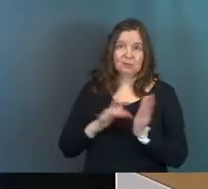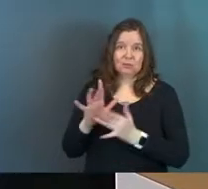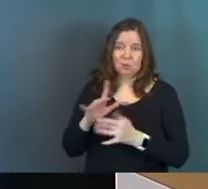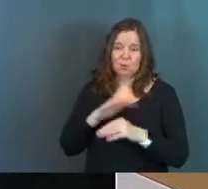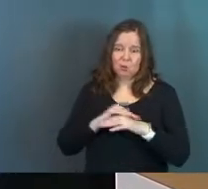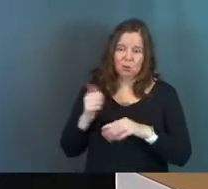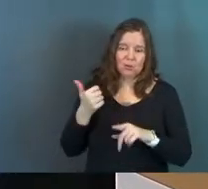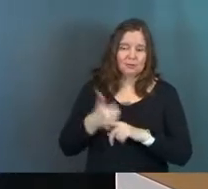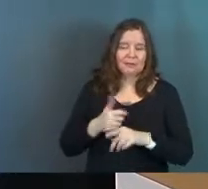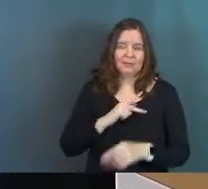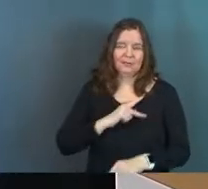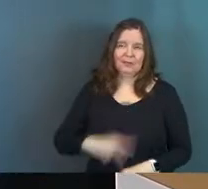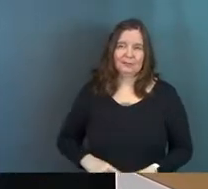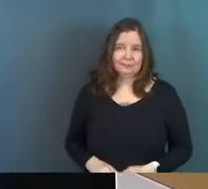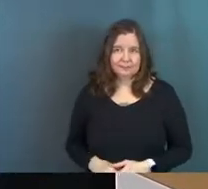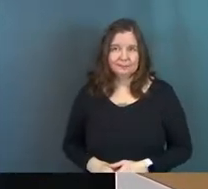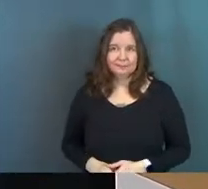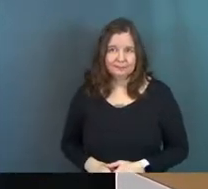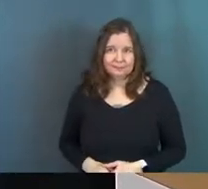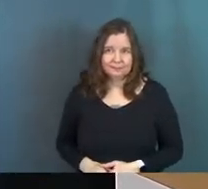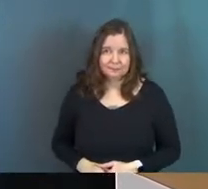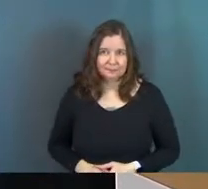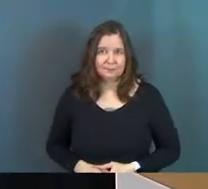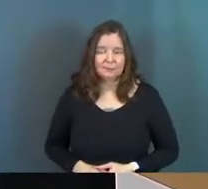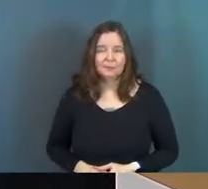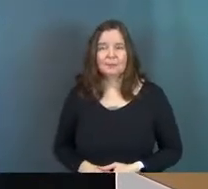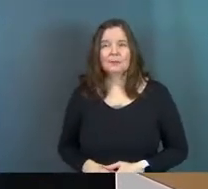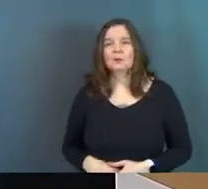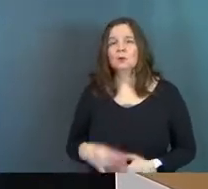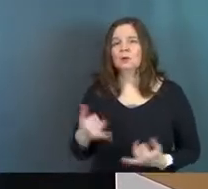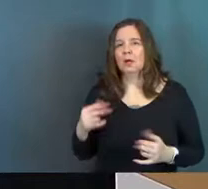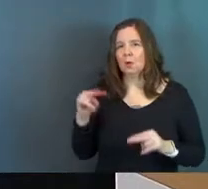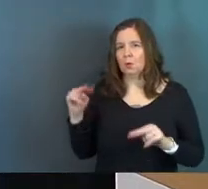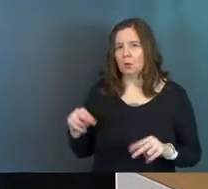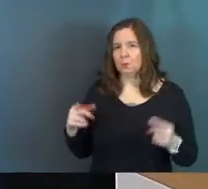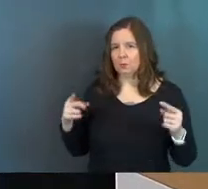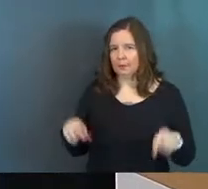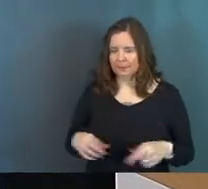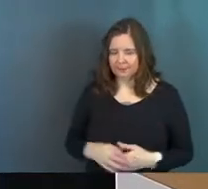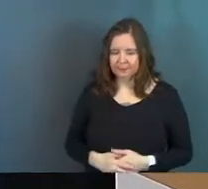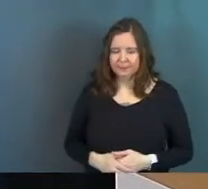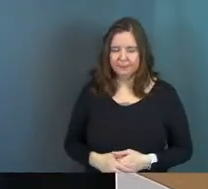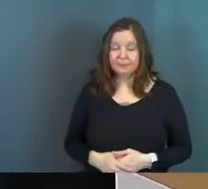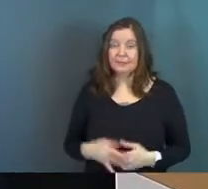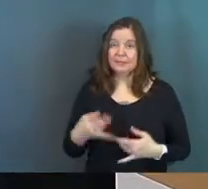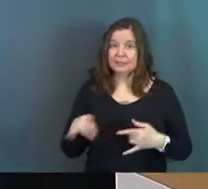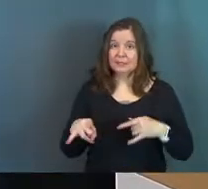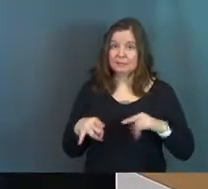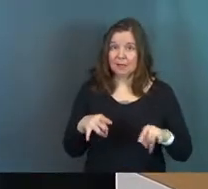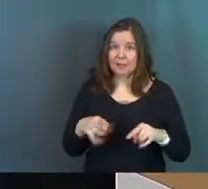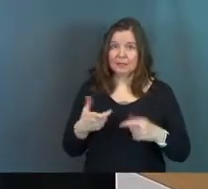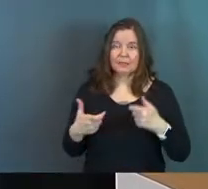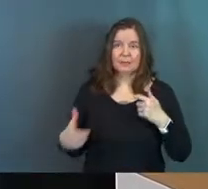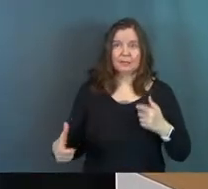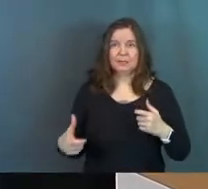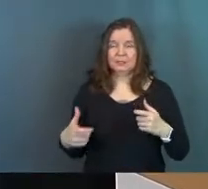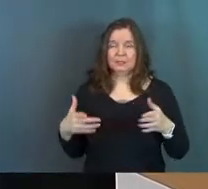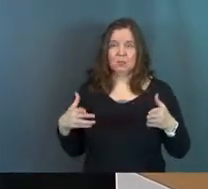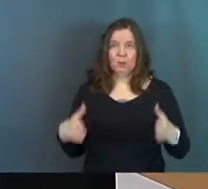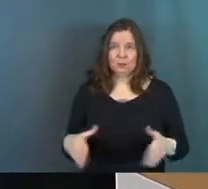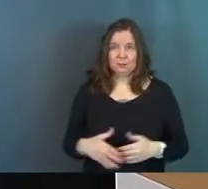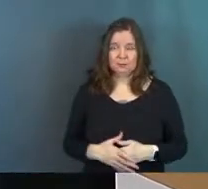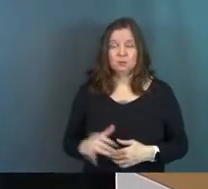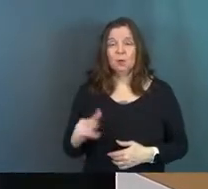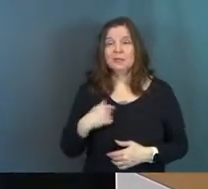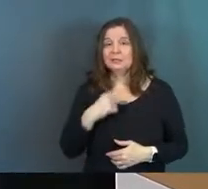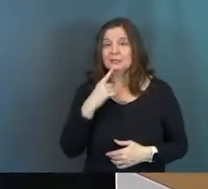who calls himself a king. Watch what's about to be done to him. He's mocked in the biggest of ways.